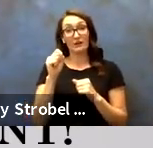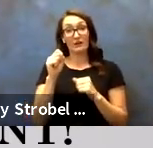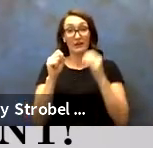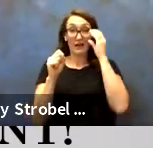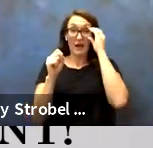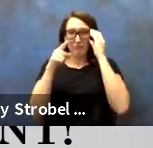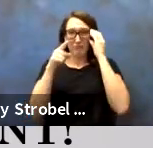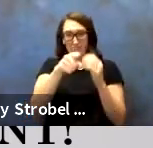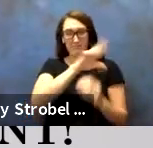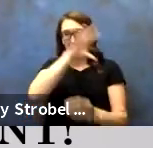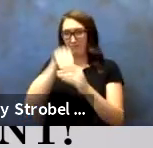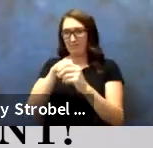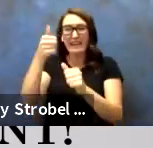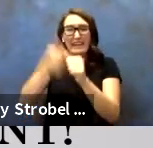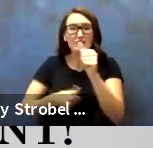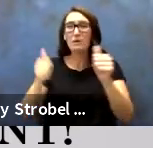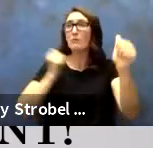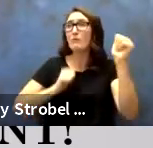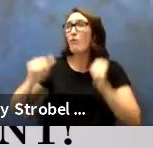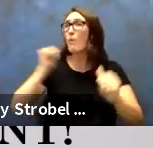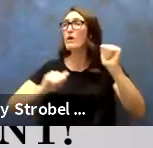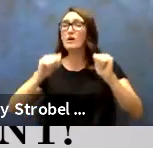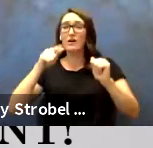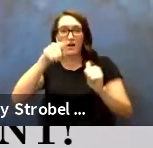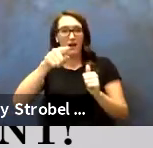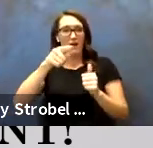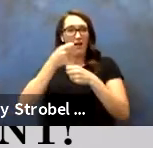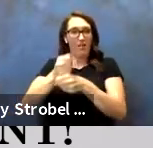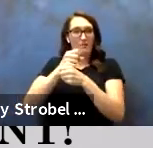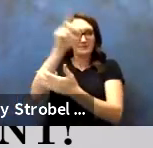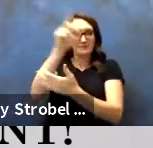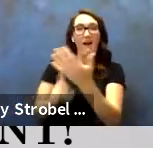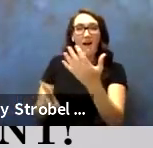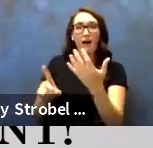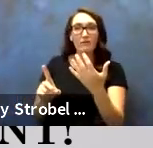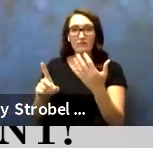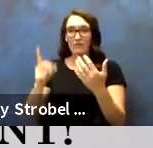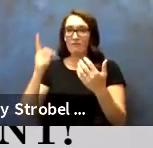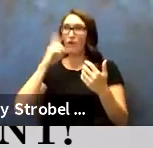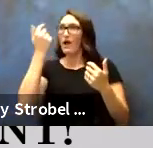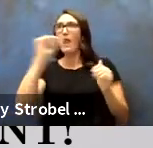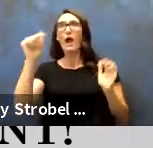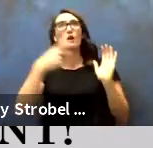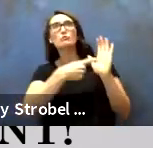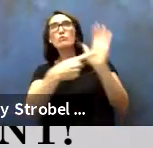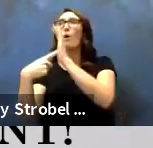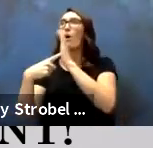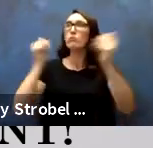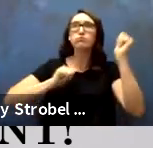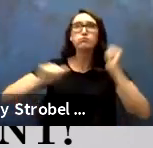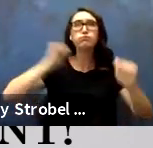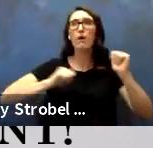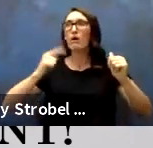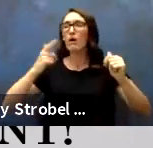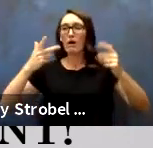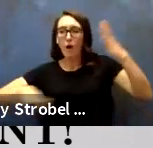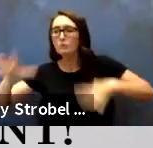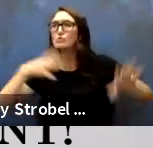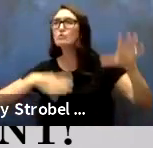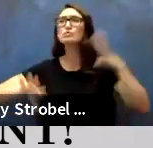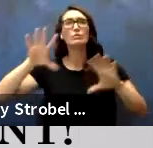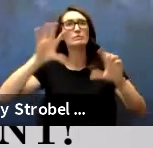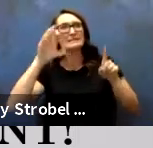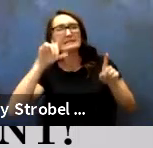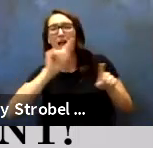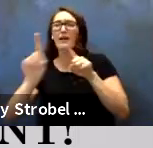didn't help influence, and the look of our theater productions are absolutely stunning because of your leadership. Thank you